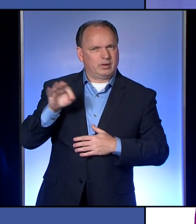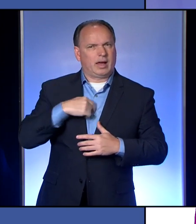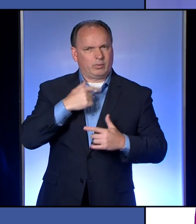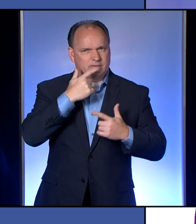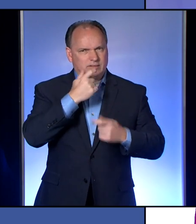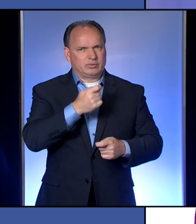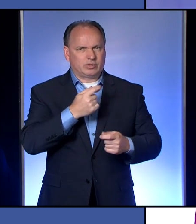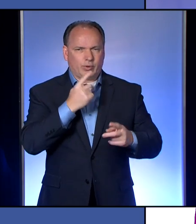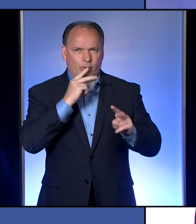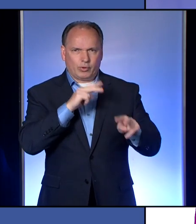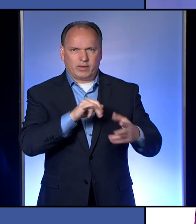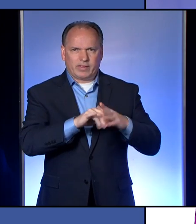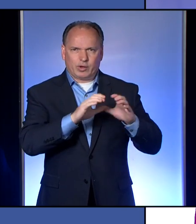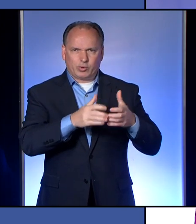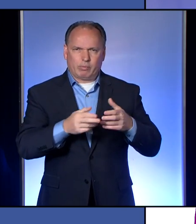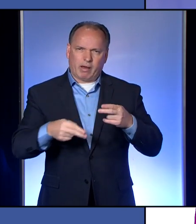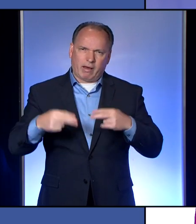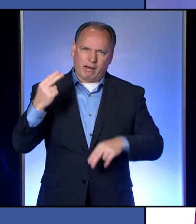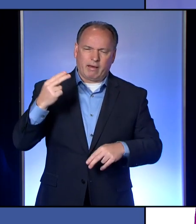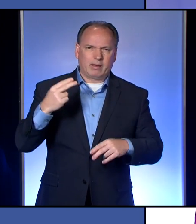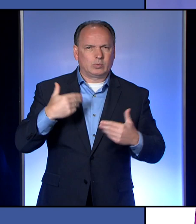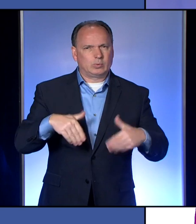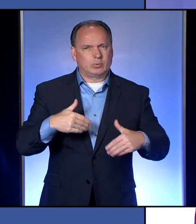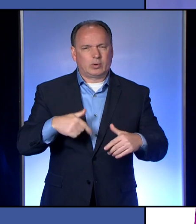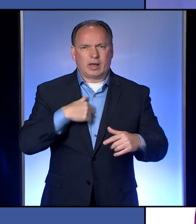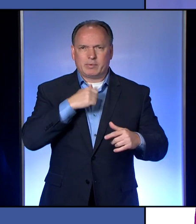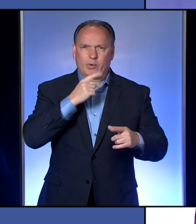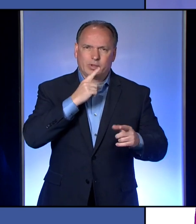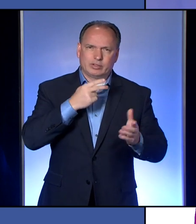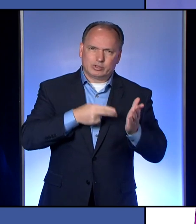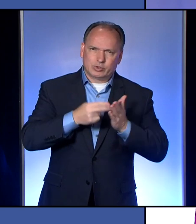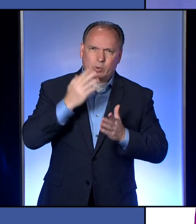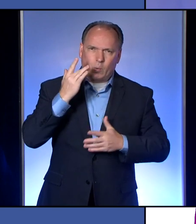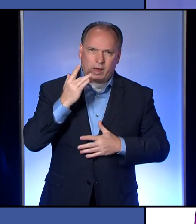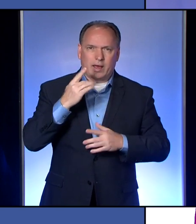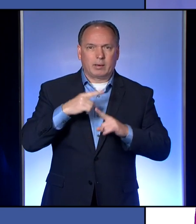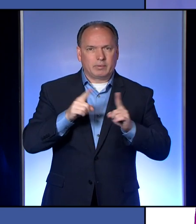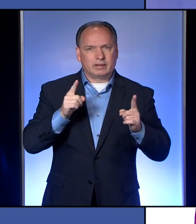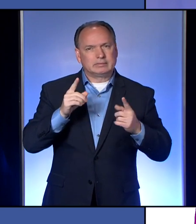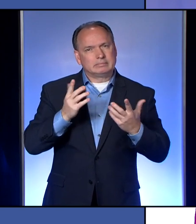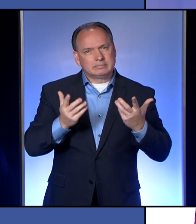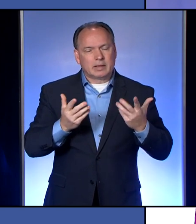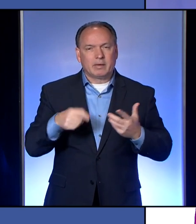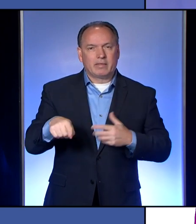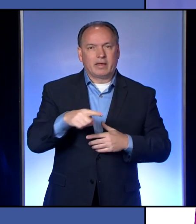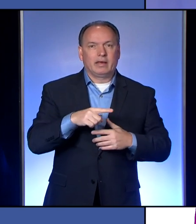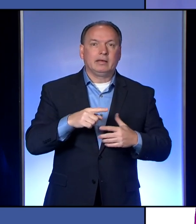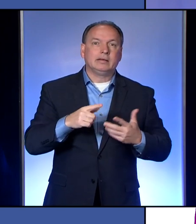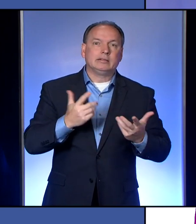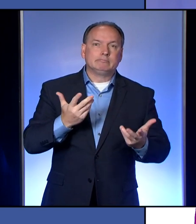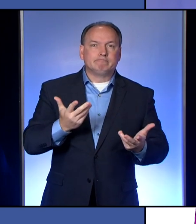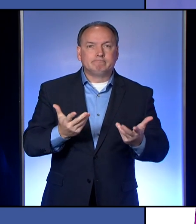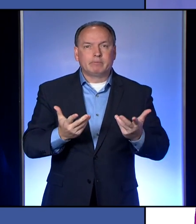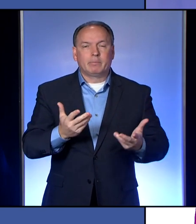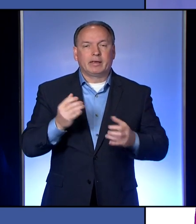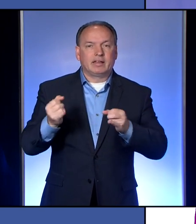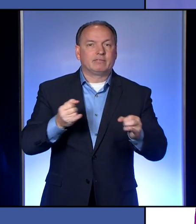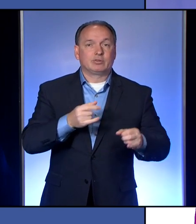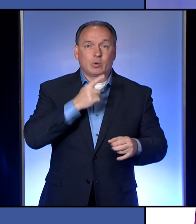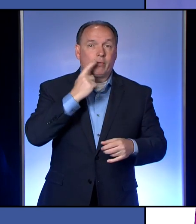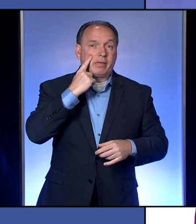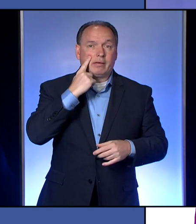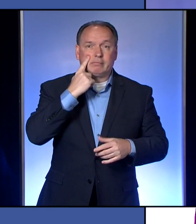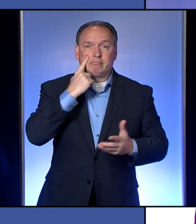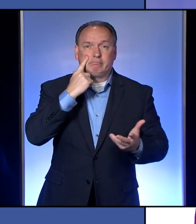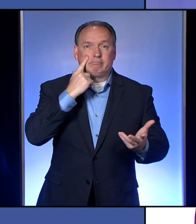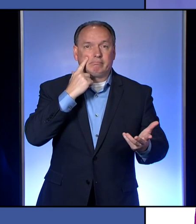and that group being so high. And I'm not really sure why, except that they could be individuals who just don't